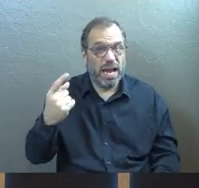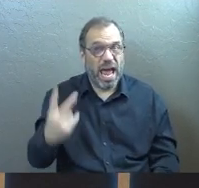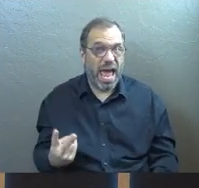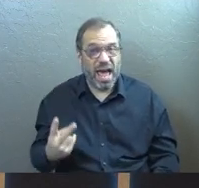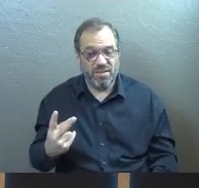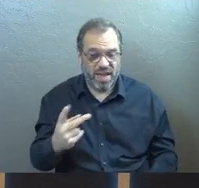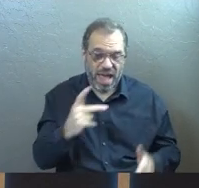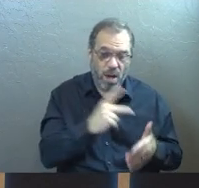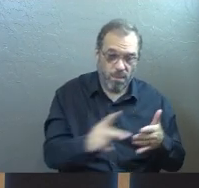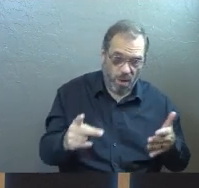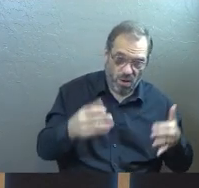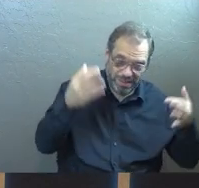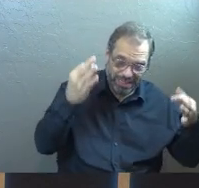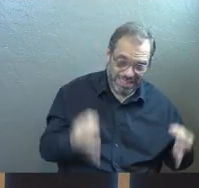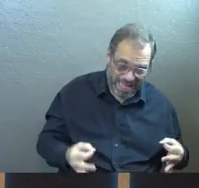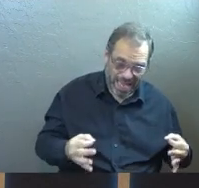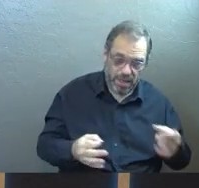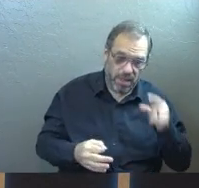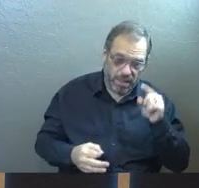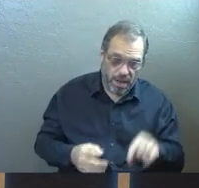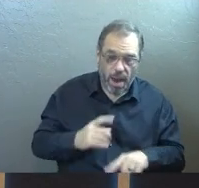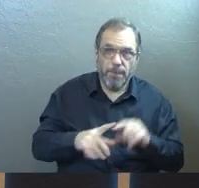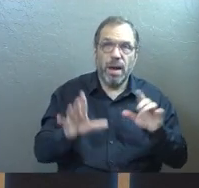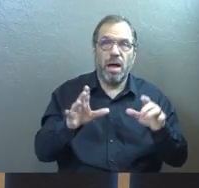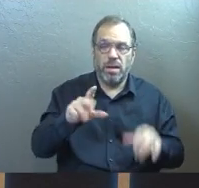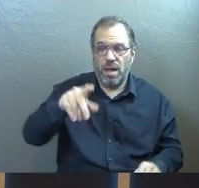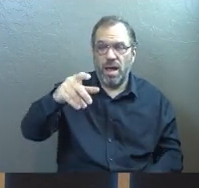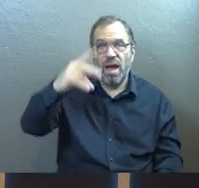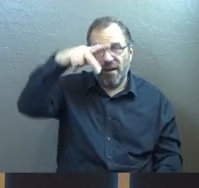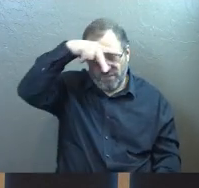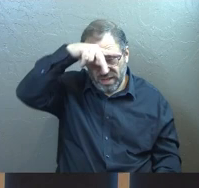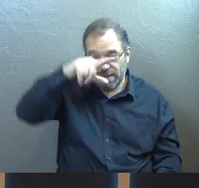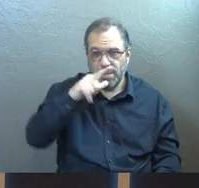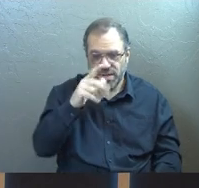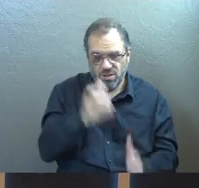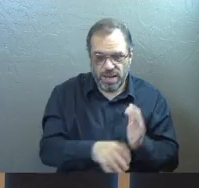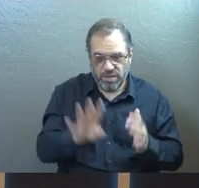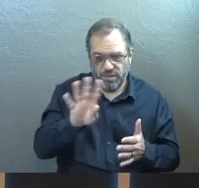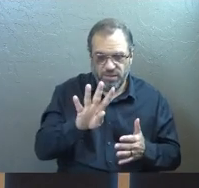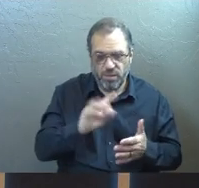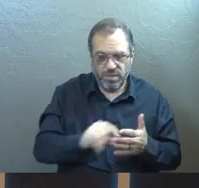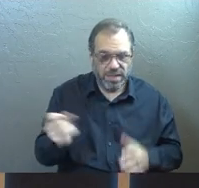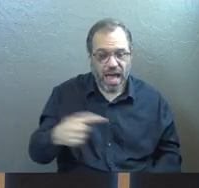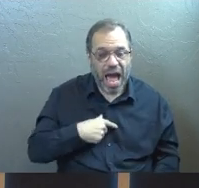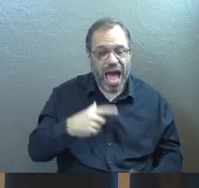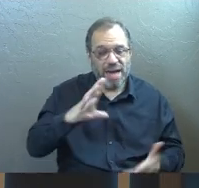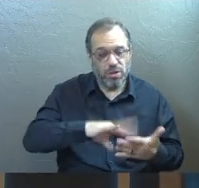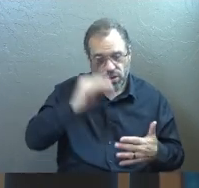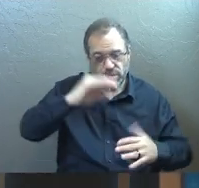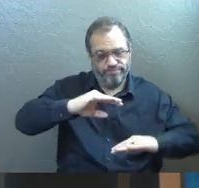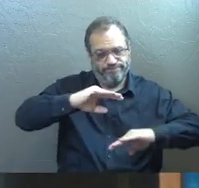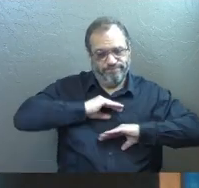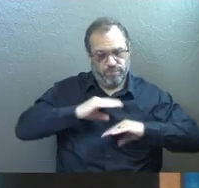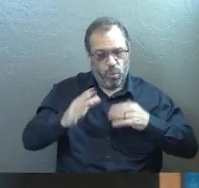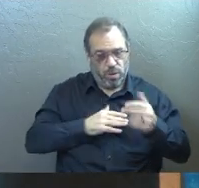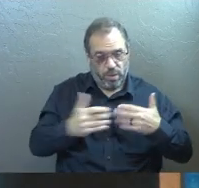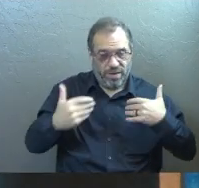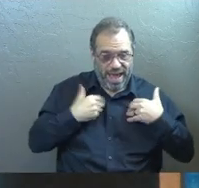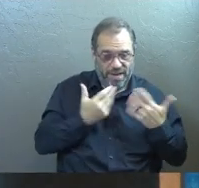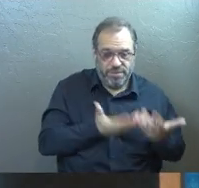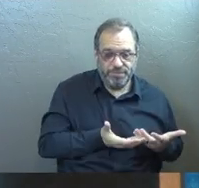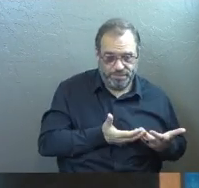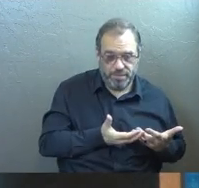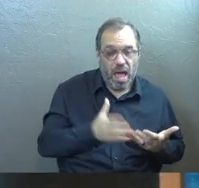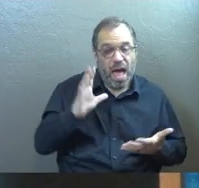Paul got to the conclusion that he got to. But here's Philippians 4.11. I have learned, he said, how to be content with whatever I have.